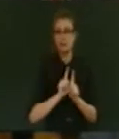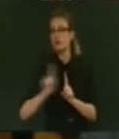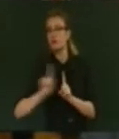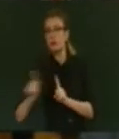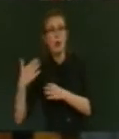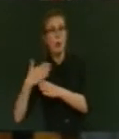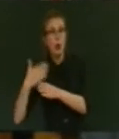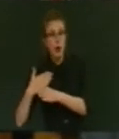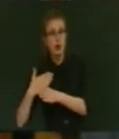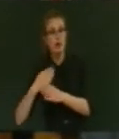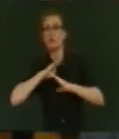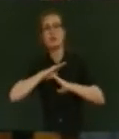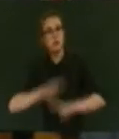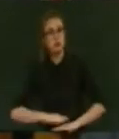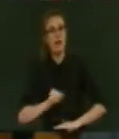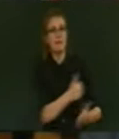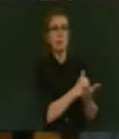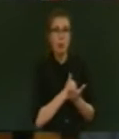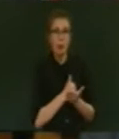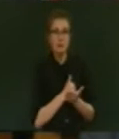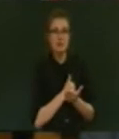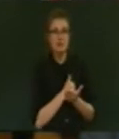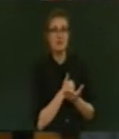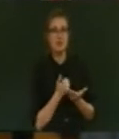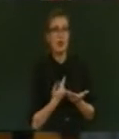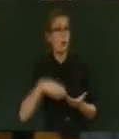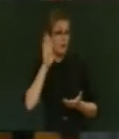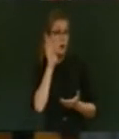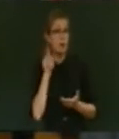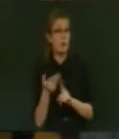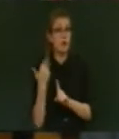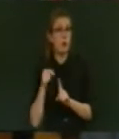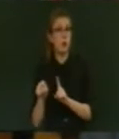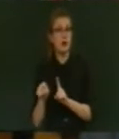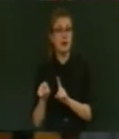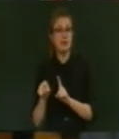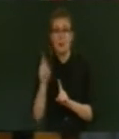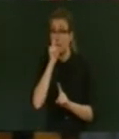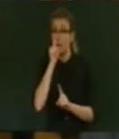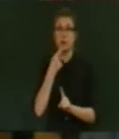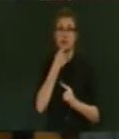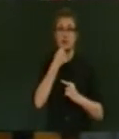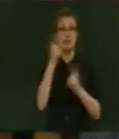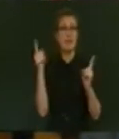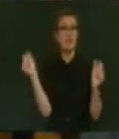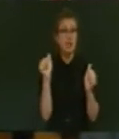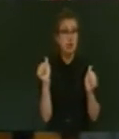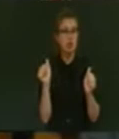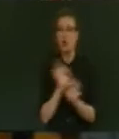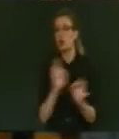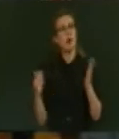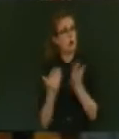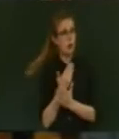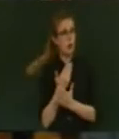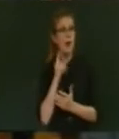support. Mr Speaker, we've heard it before, it's been said before, it's not new, but this is what